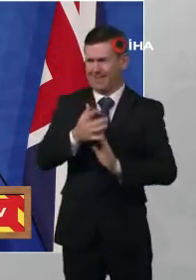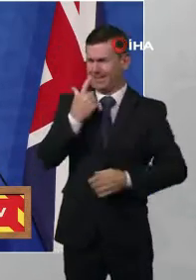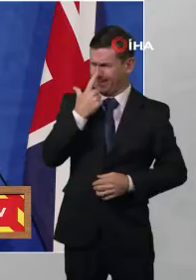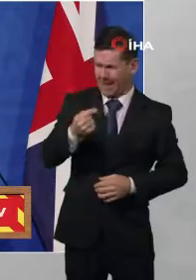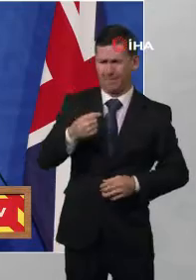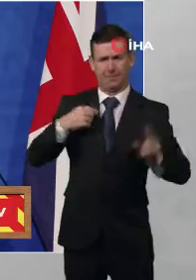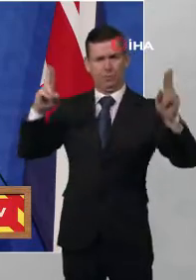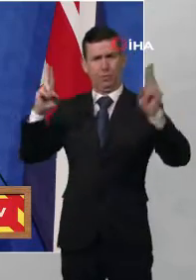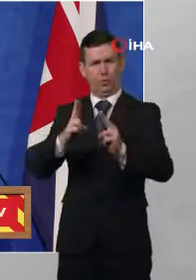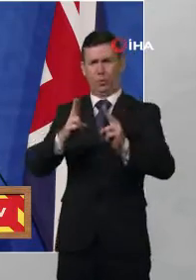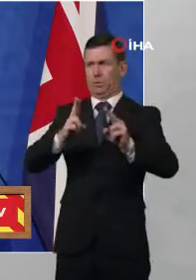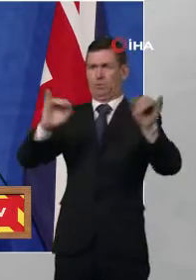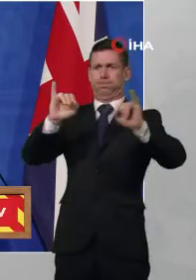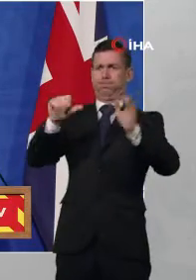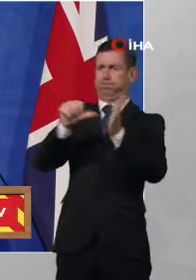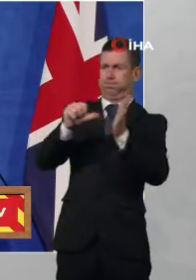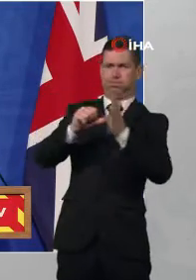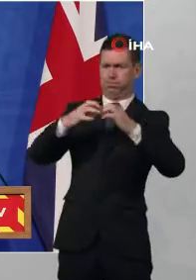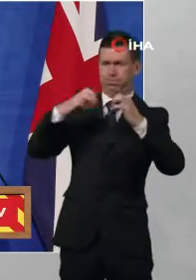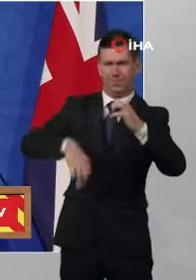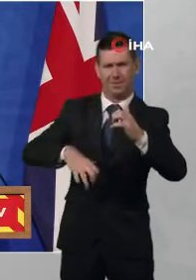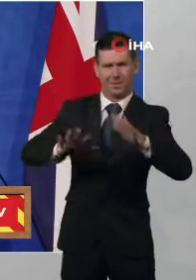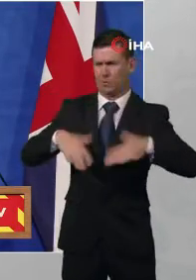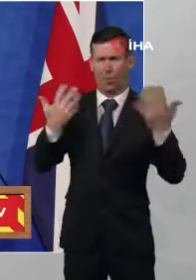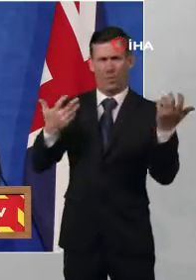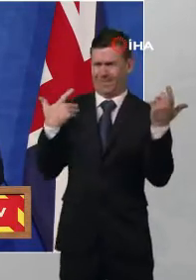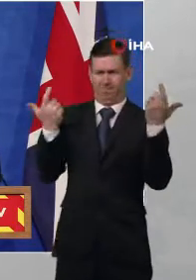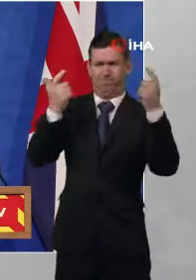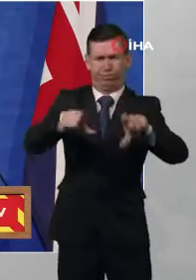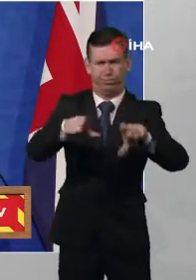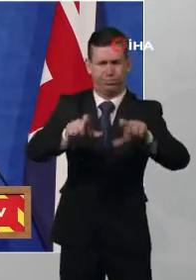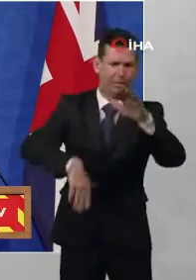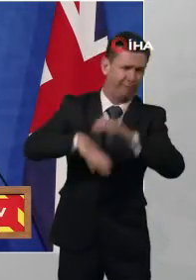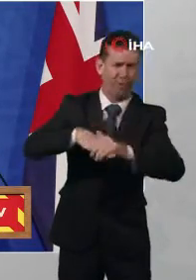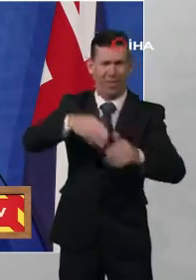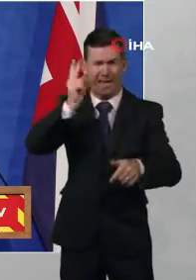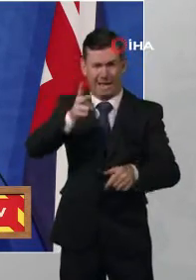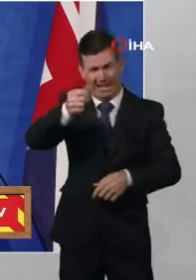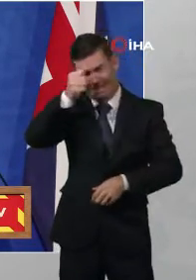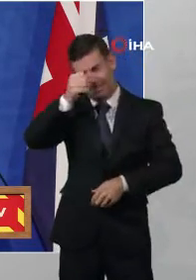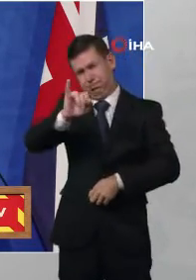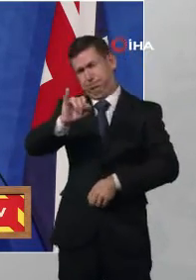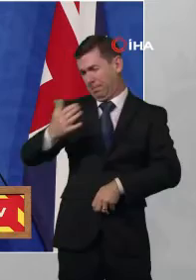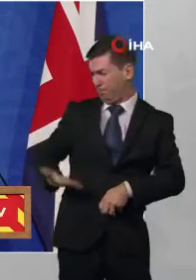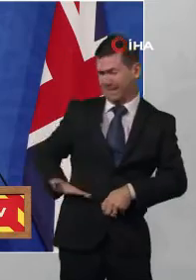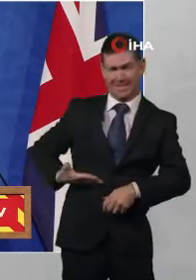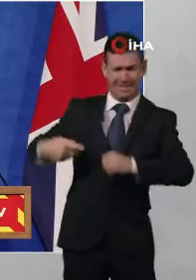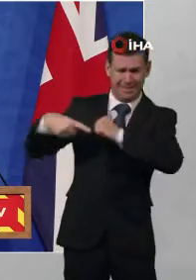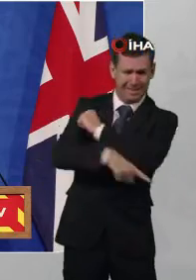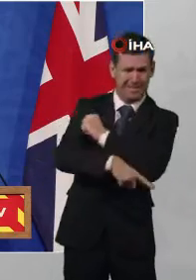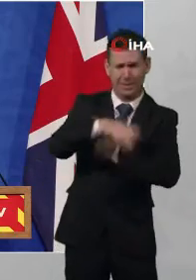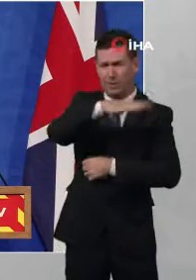severe than a national lockdown with all the devastation that would bring for the livelihoods and the life chances of our children.